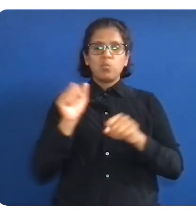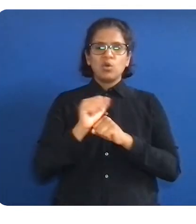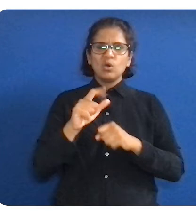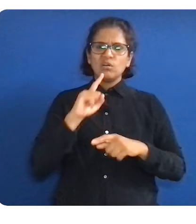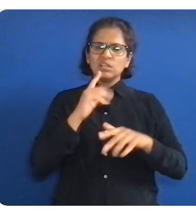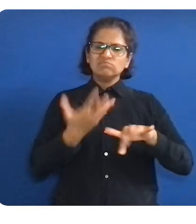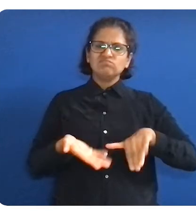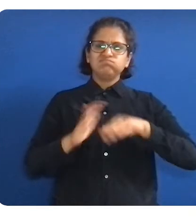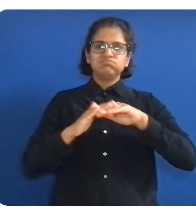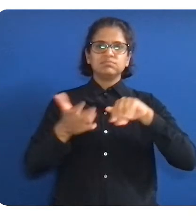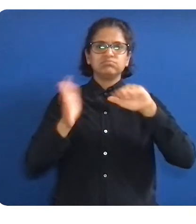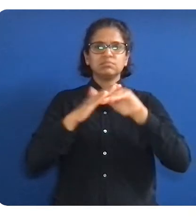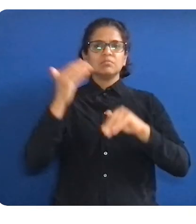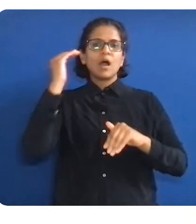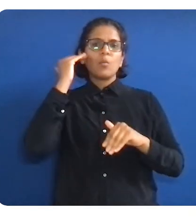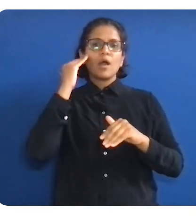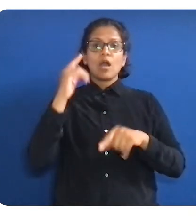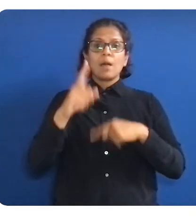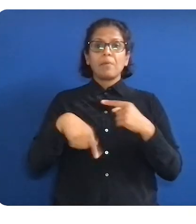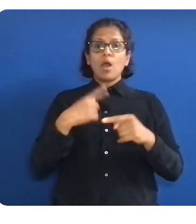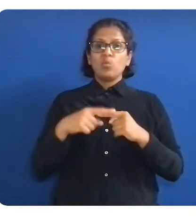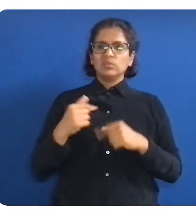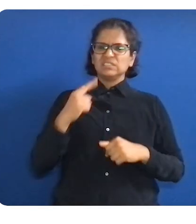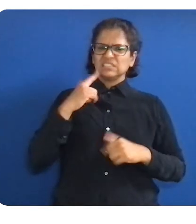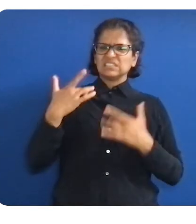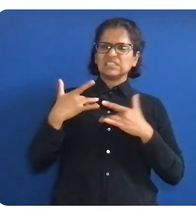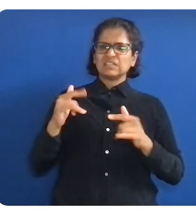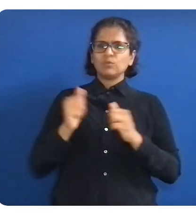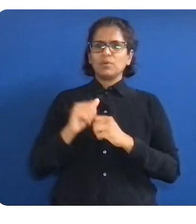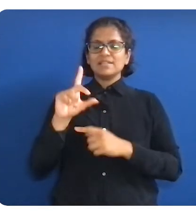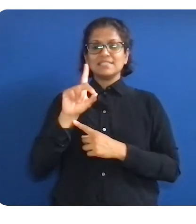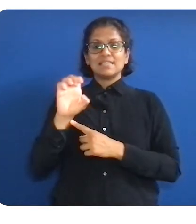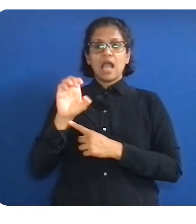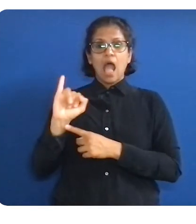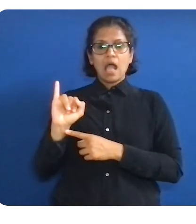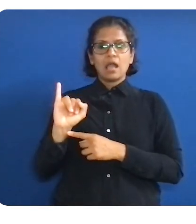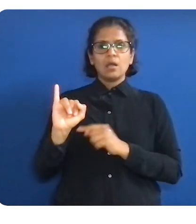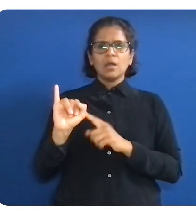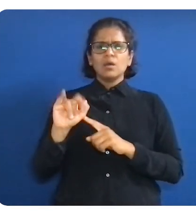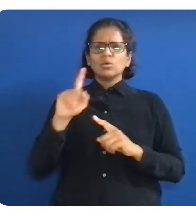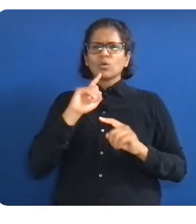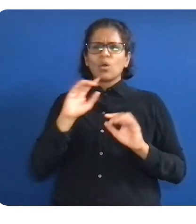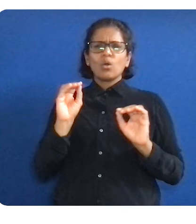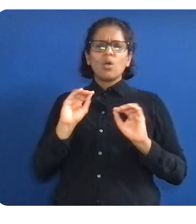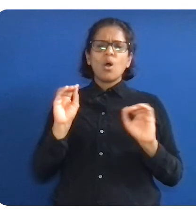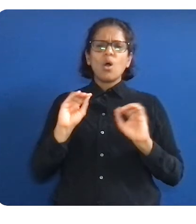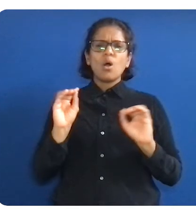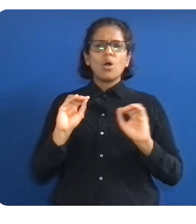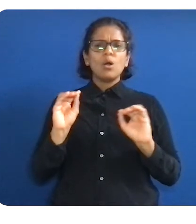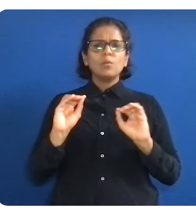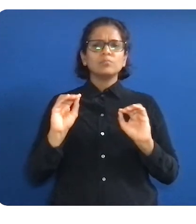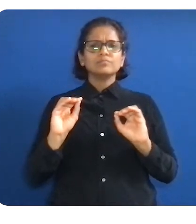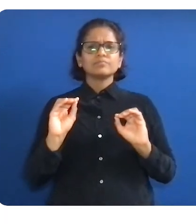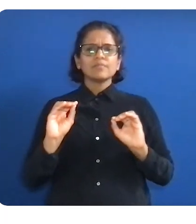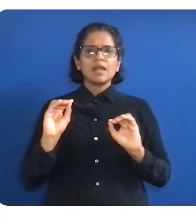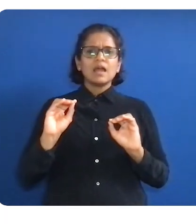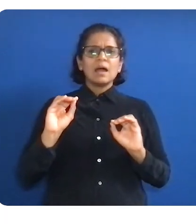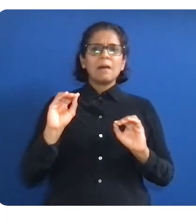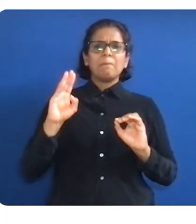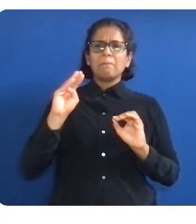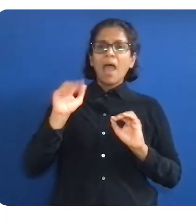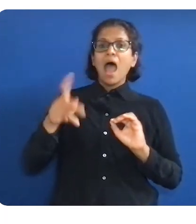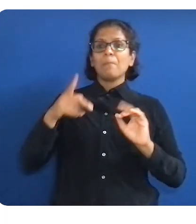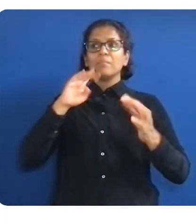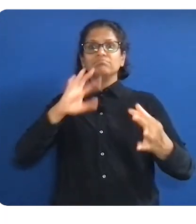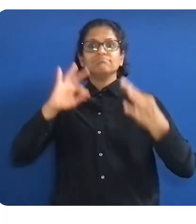invited to share more discoveries and progress at Google Cloud Next 22. In closing, when our mission